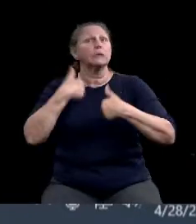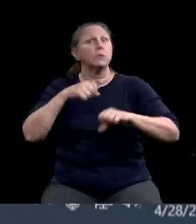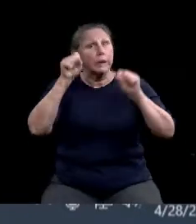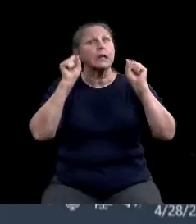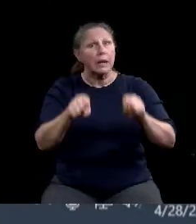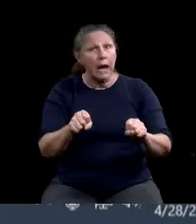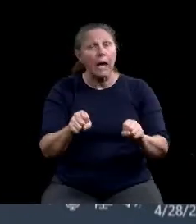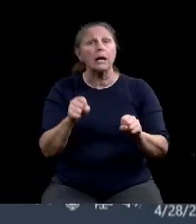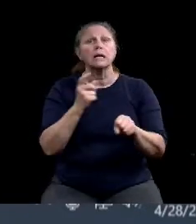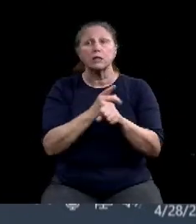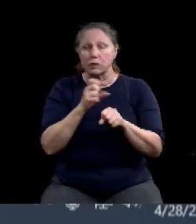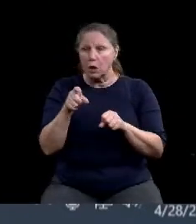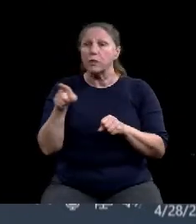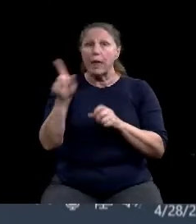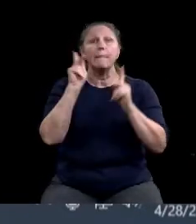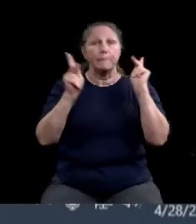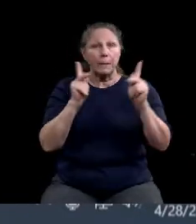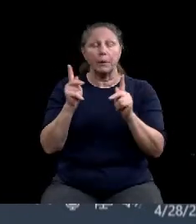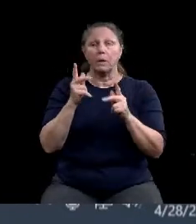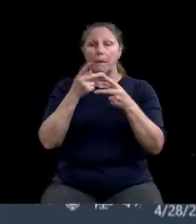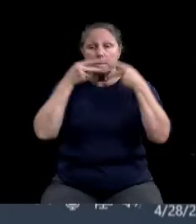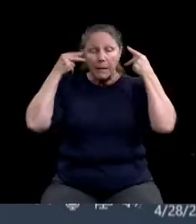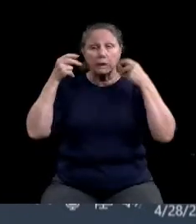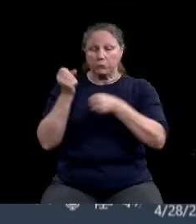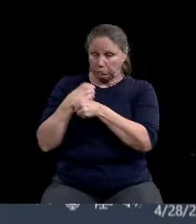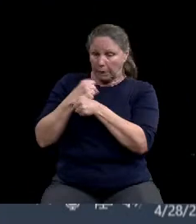going so that everybody can have one that won.